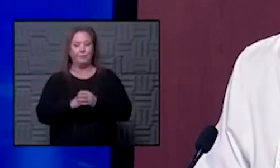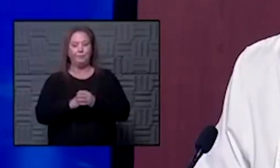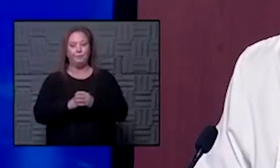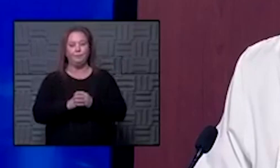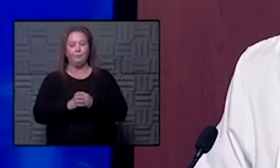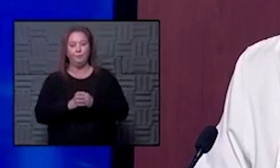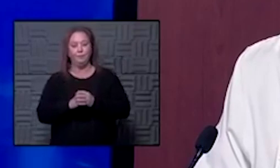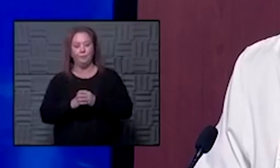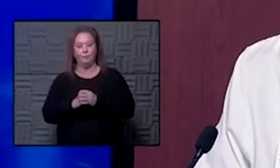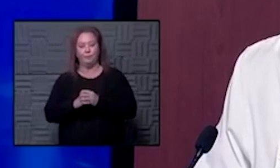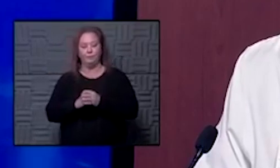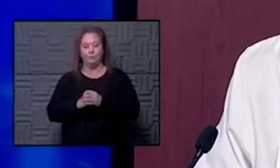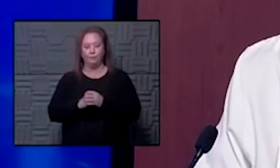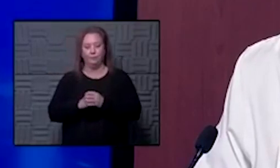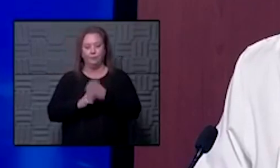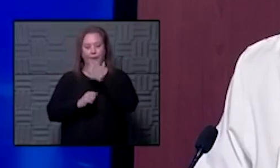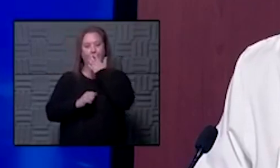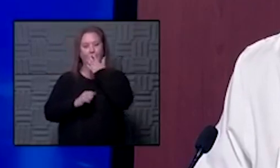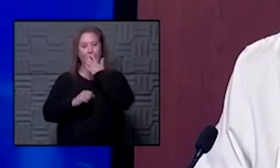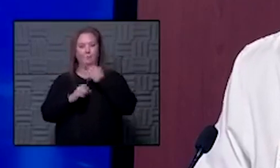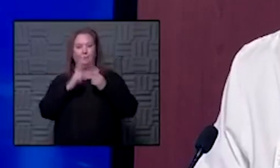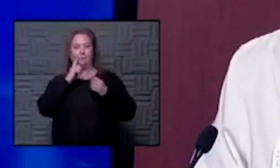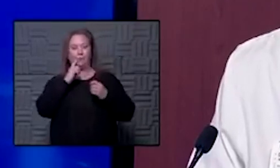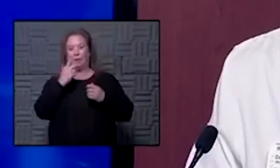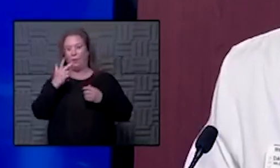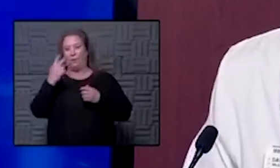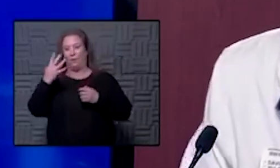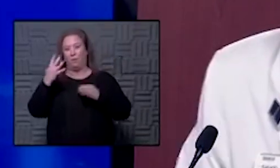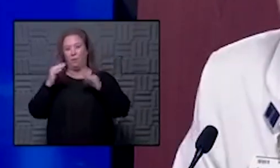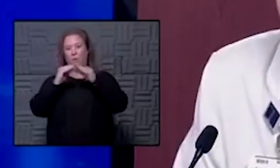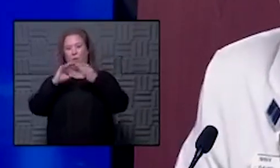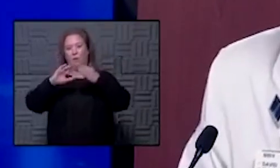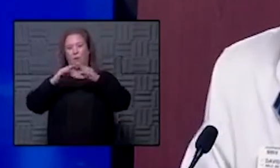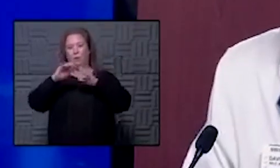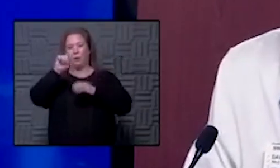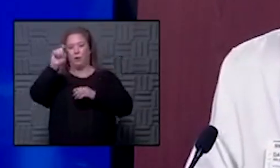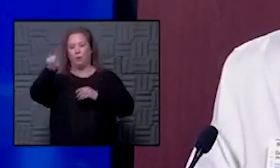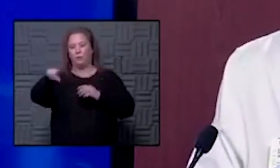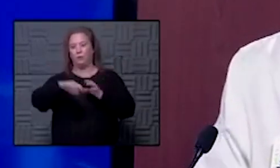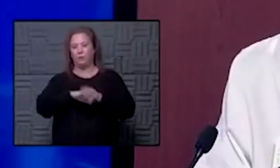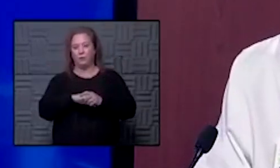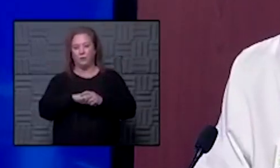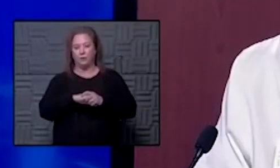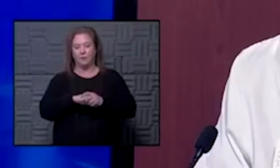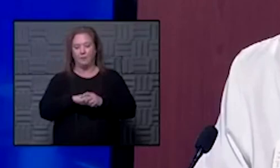reporter questions and then we can rock through maybe three or four community questions okay